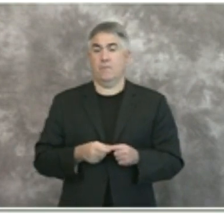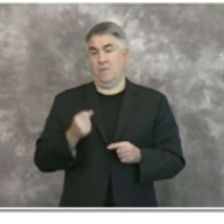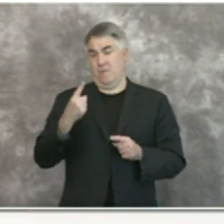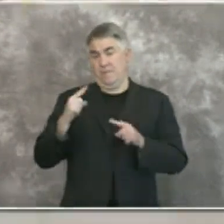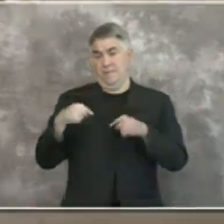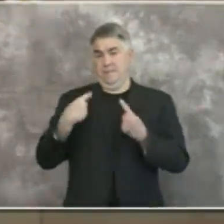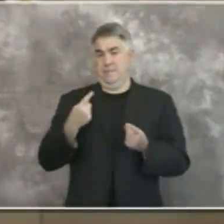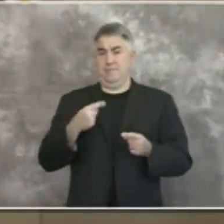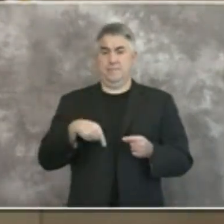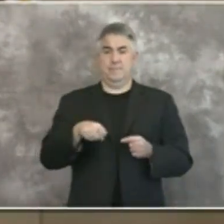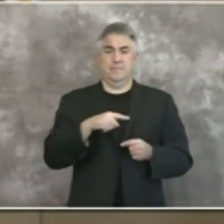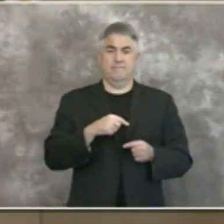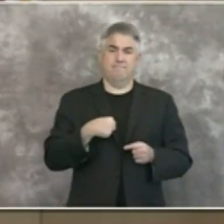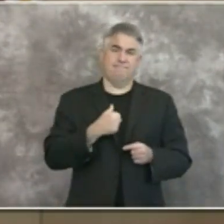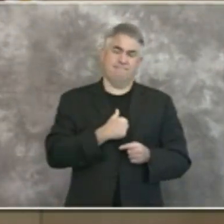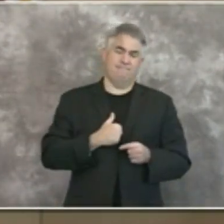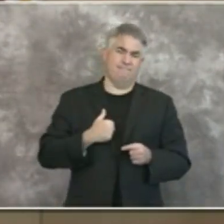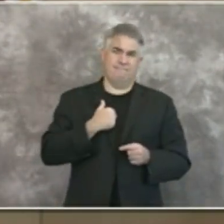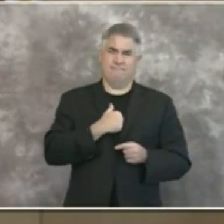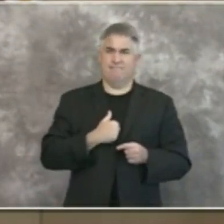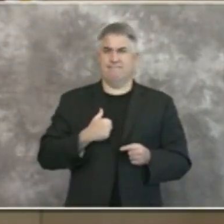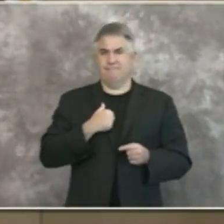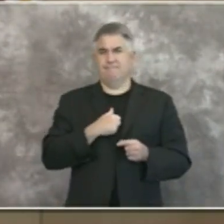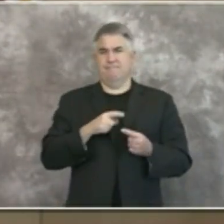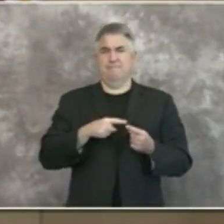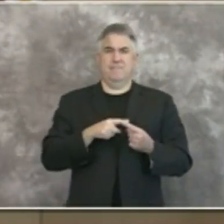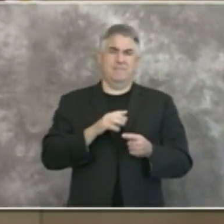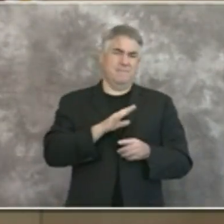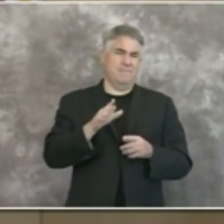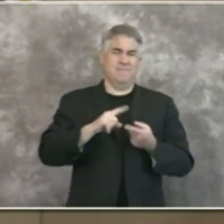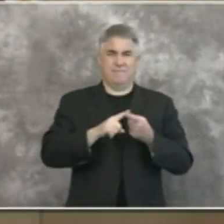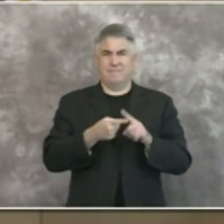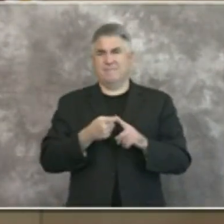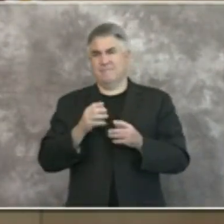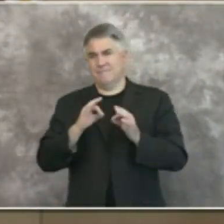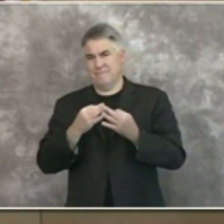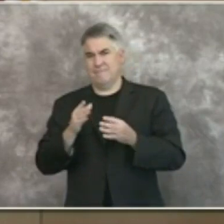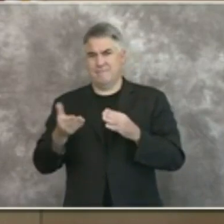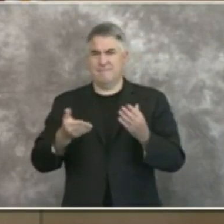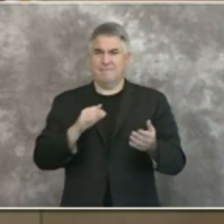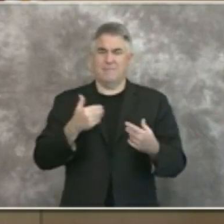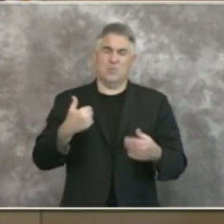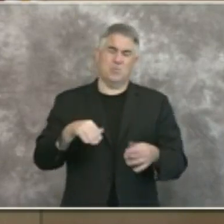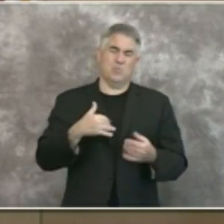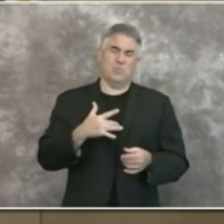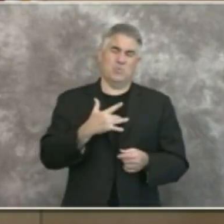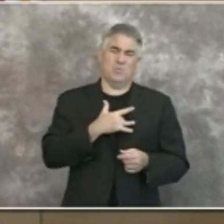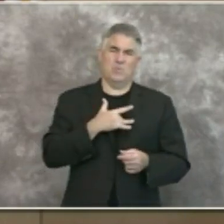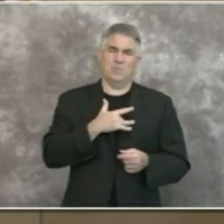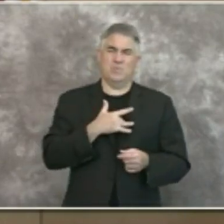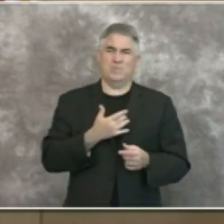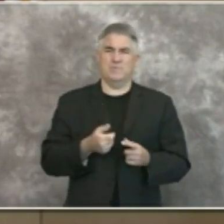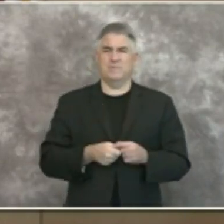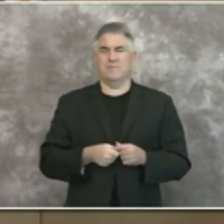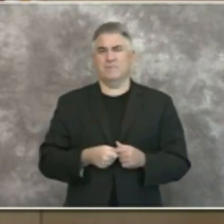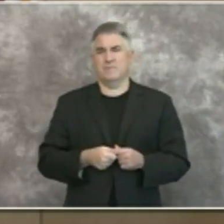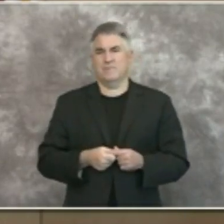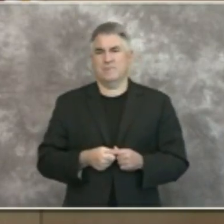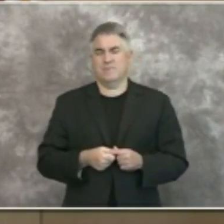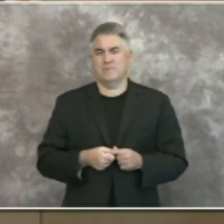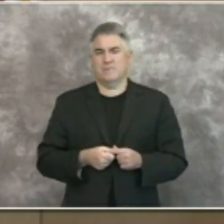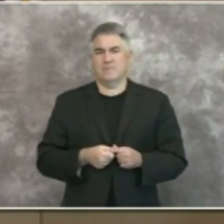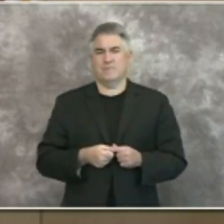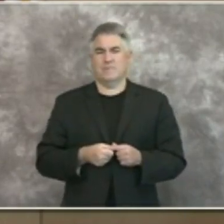county extends its sincerest sympathies and condolences to the family and friends of those individuals who have been